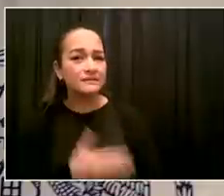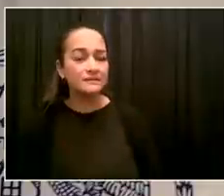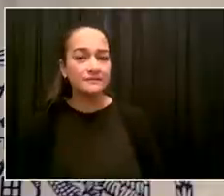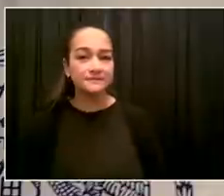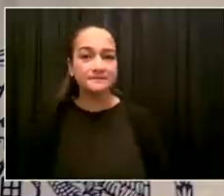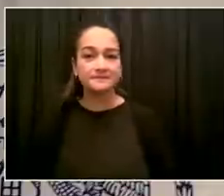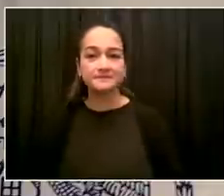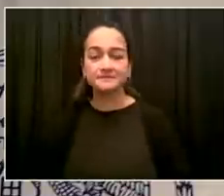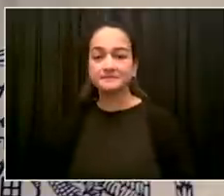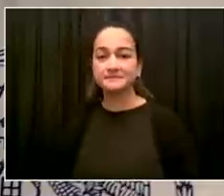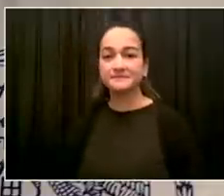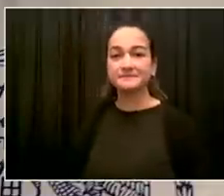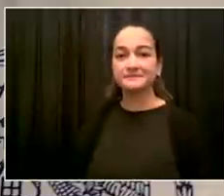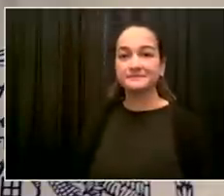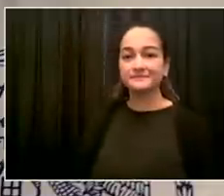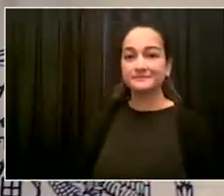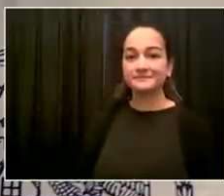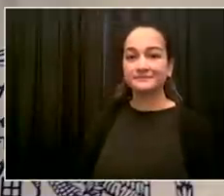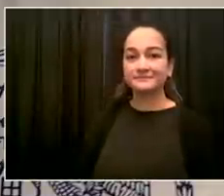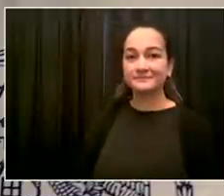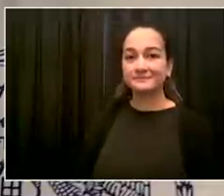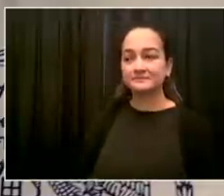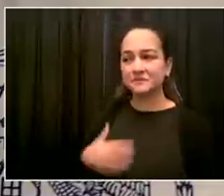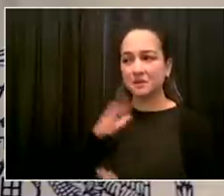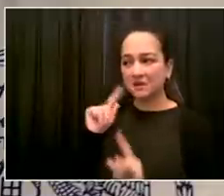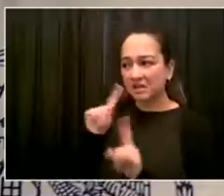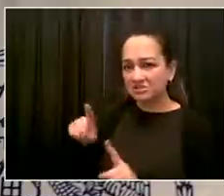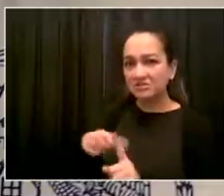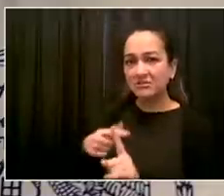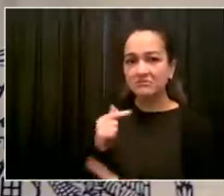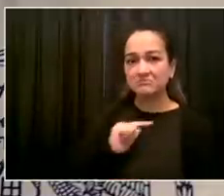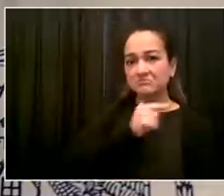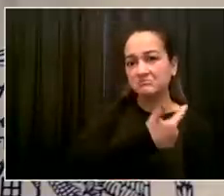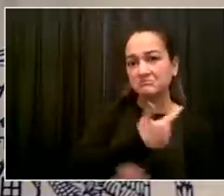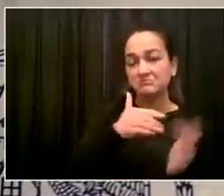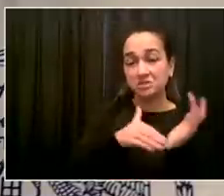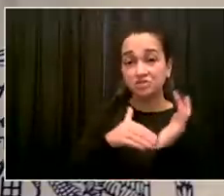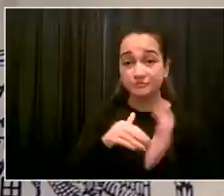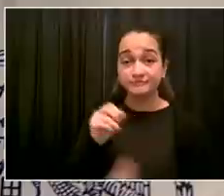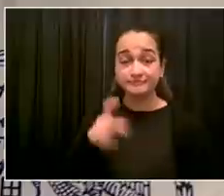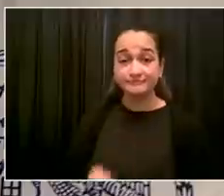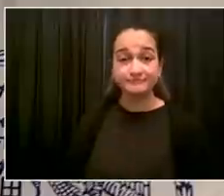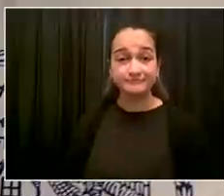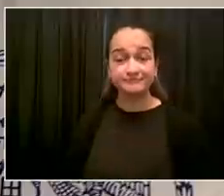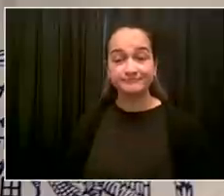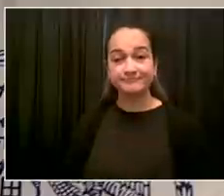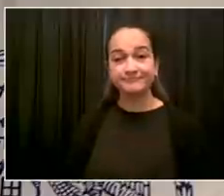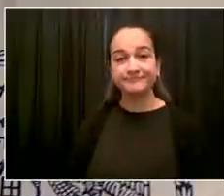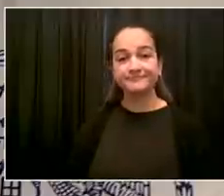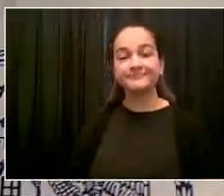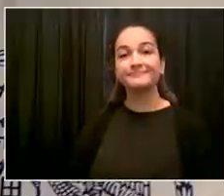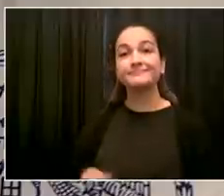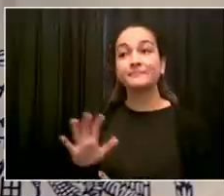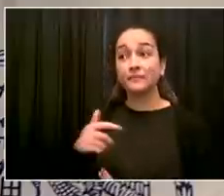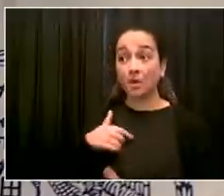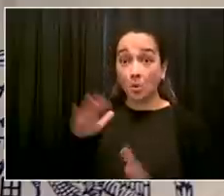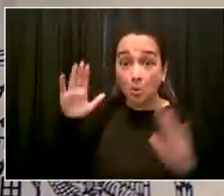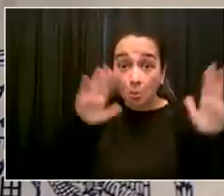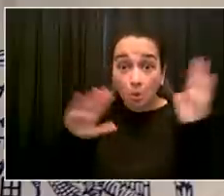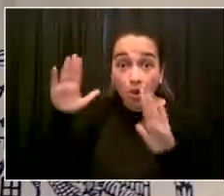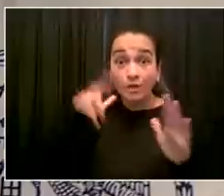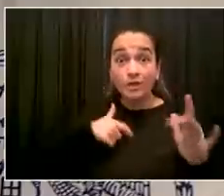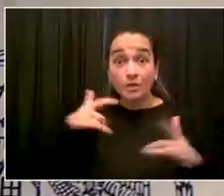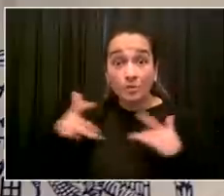turn to Dr. Choksi, Dr. Katz to comment as well. Am I concerned? Yes. But am I seeing evidence